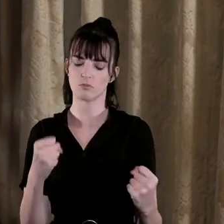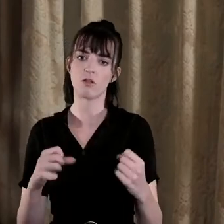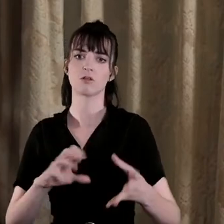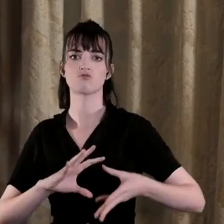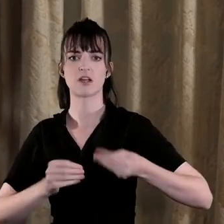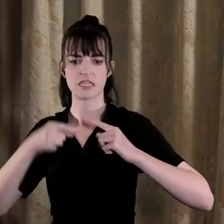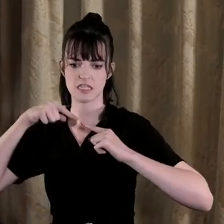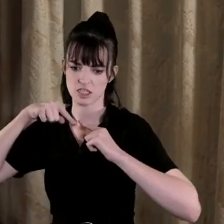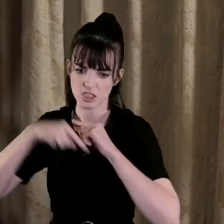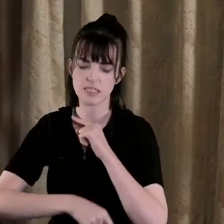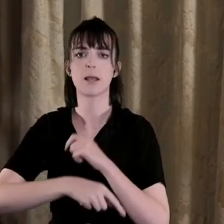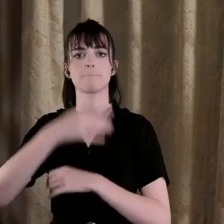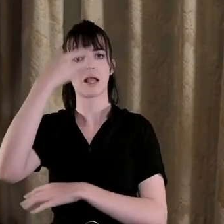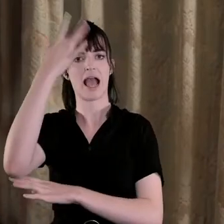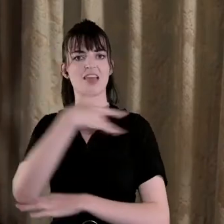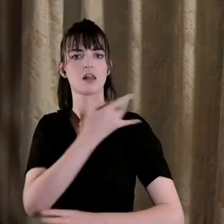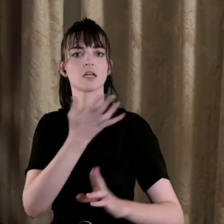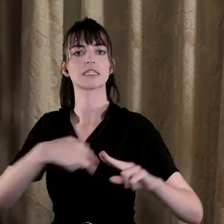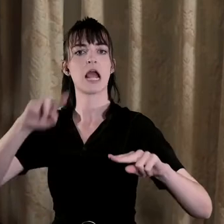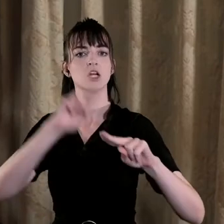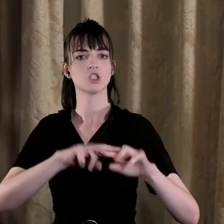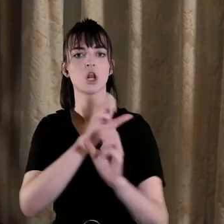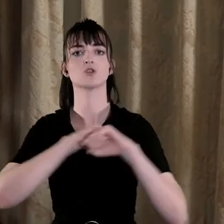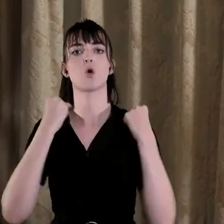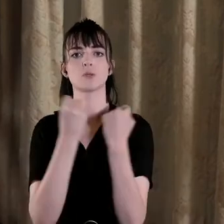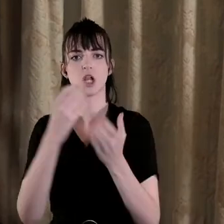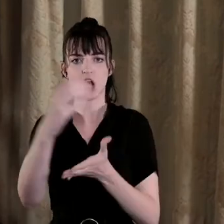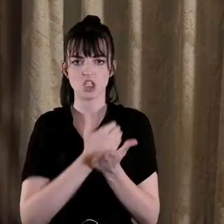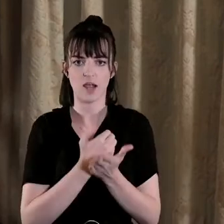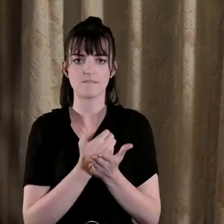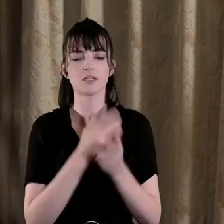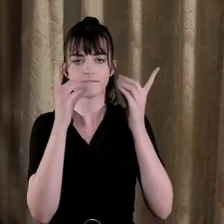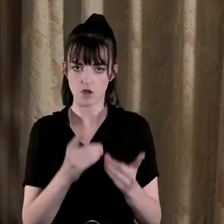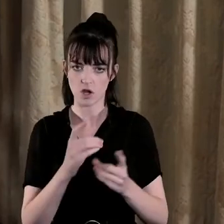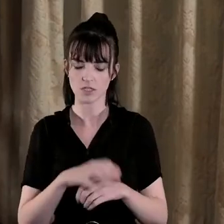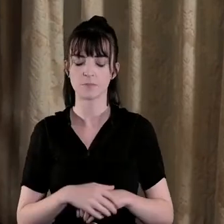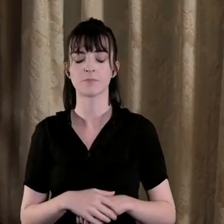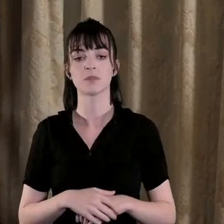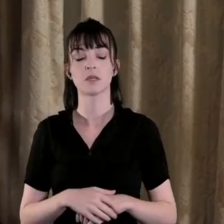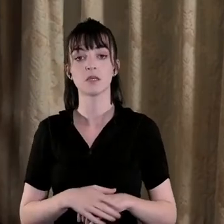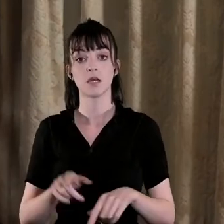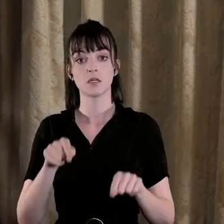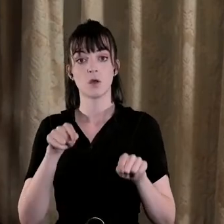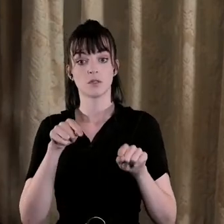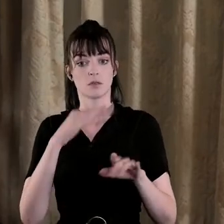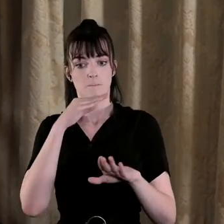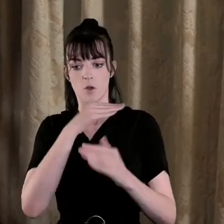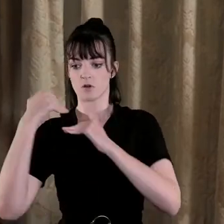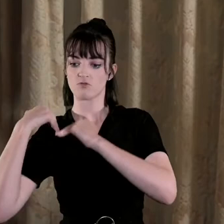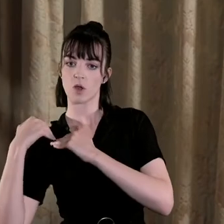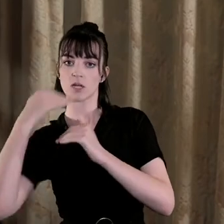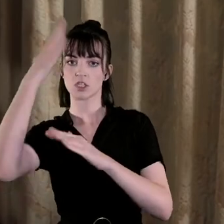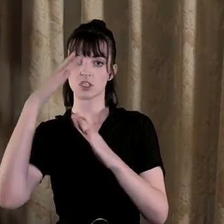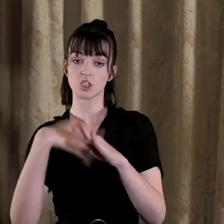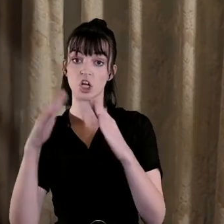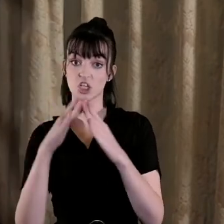deeply Catholic nationalist socially conservative order and this central role that the church plays not